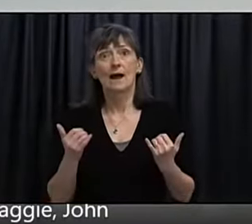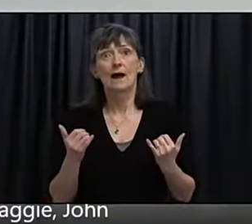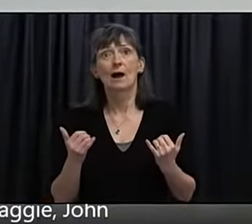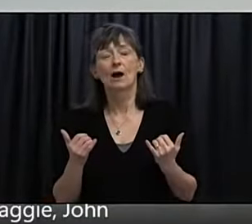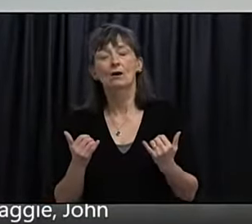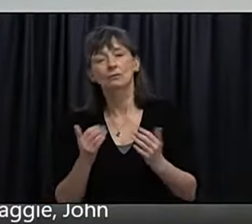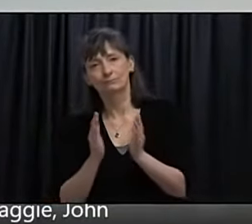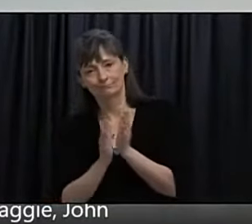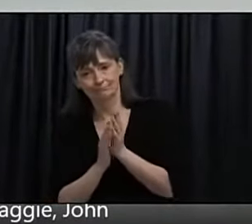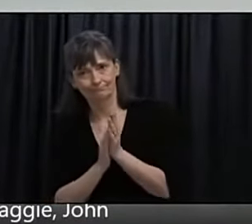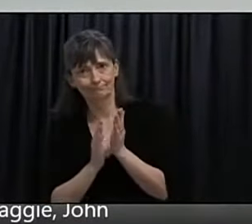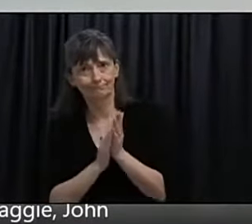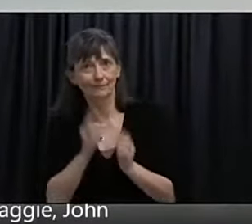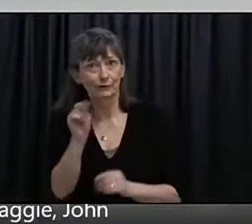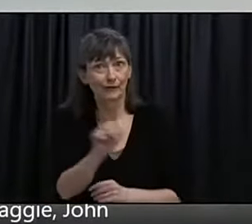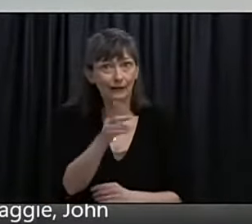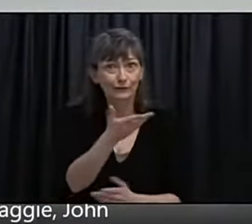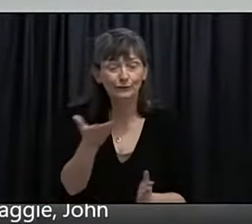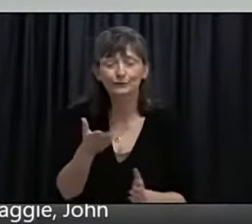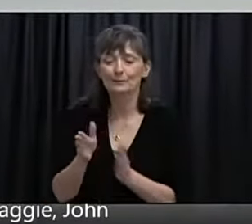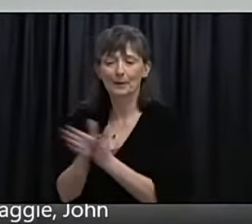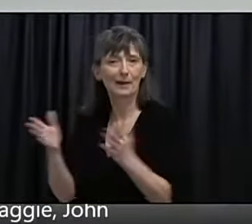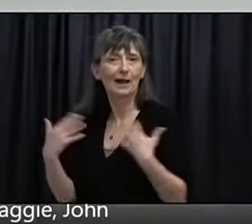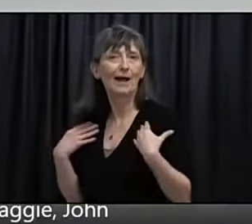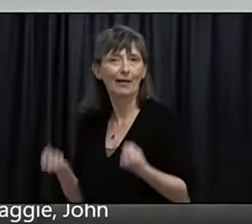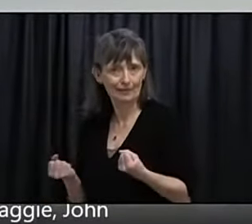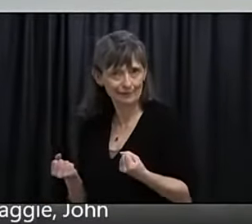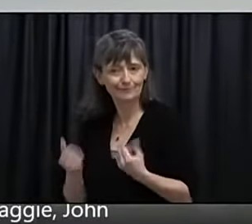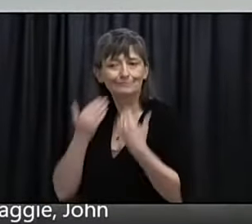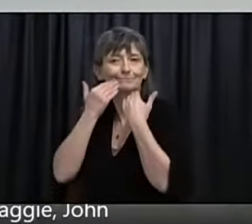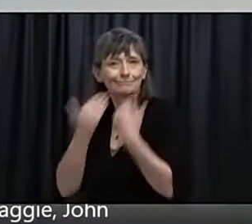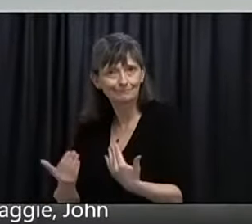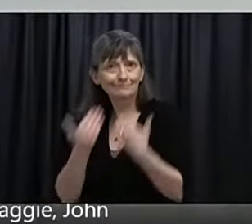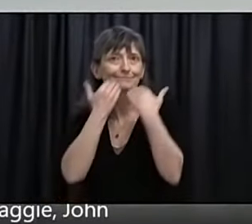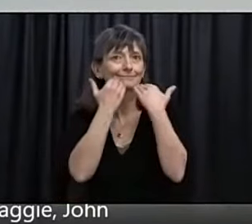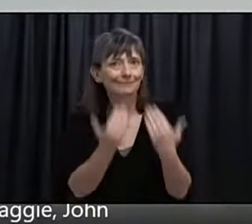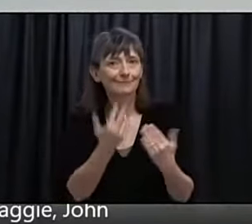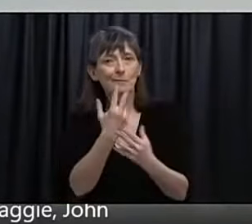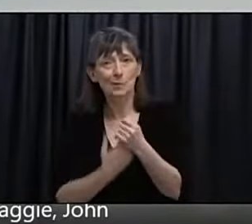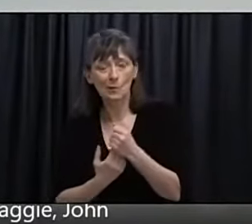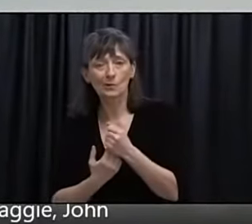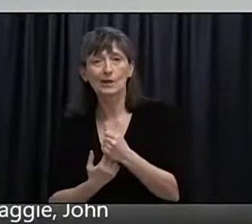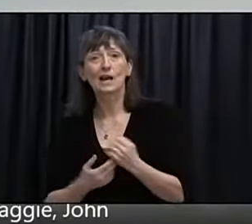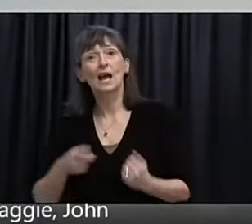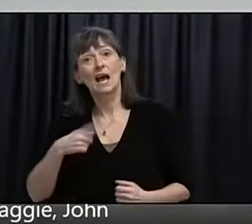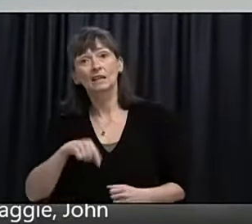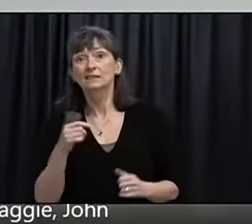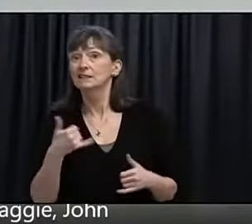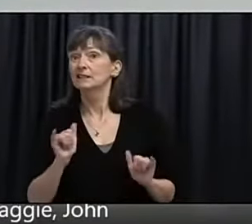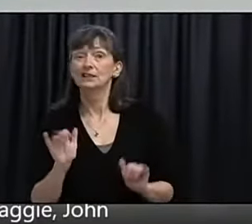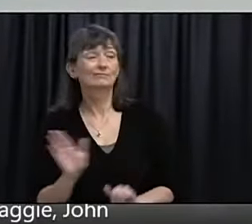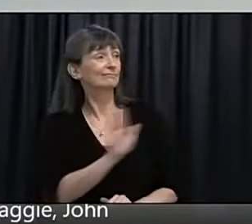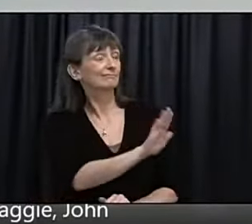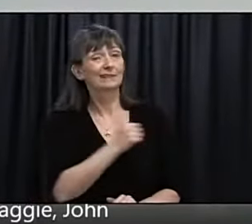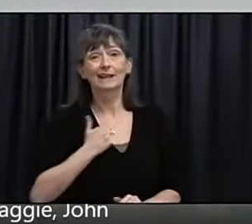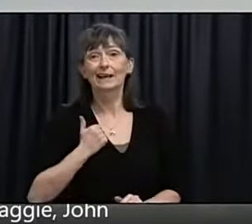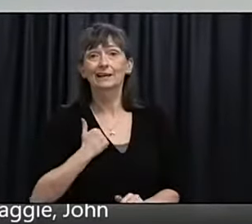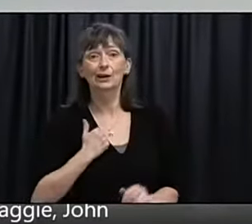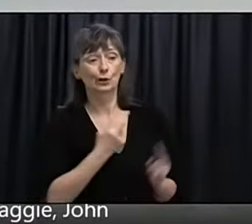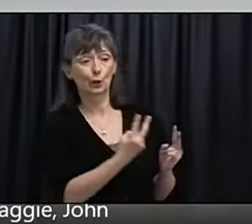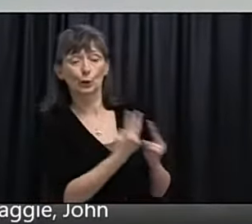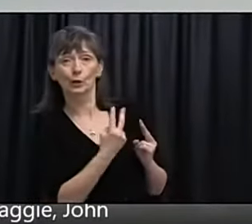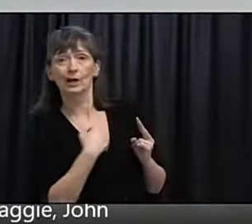public health and Newfoundland and Labradorians and something of an example I think to other jurisdictions in Canada and around the world.